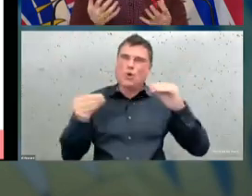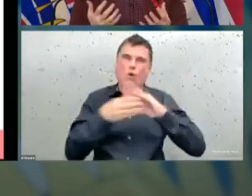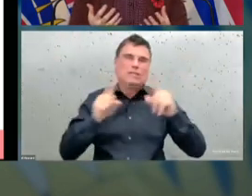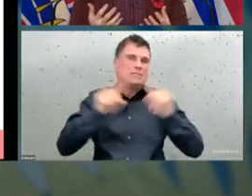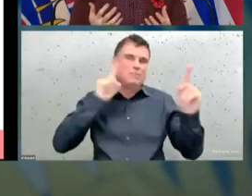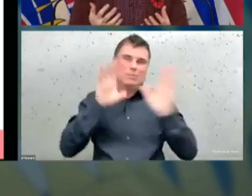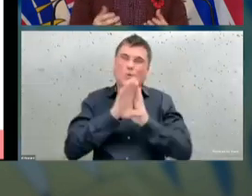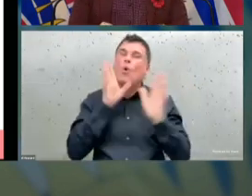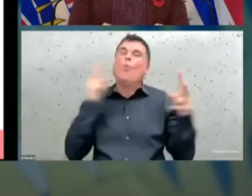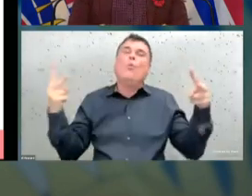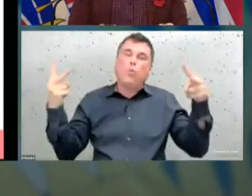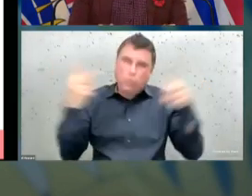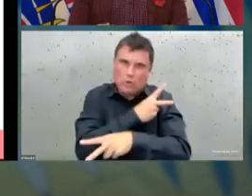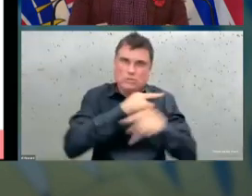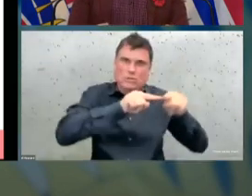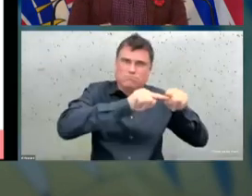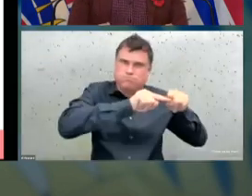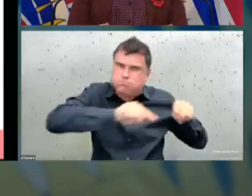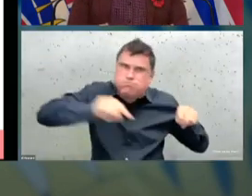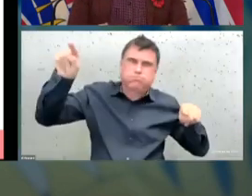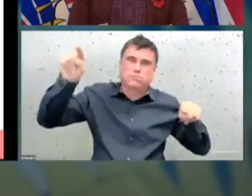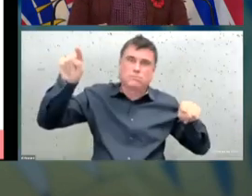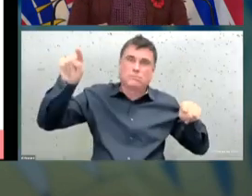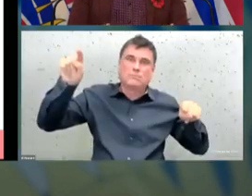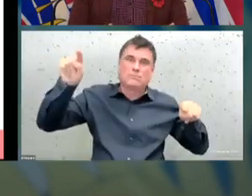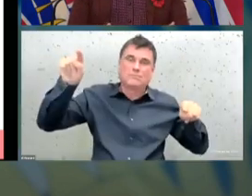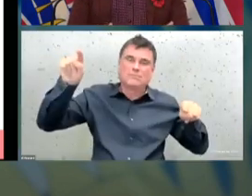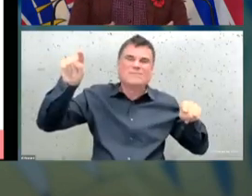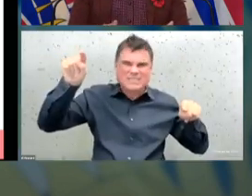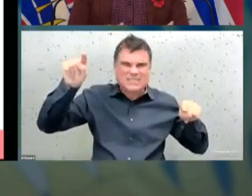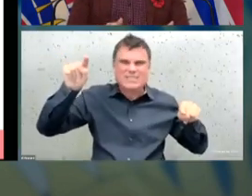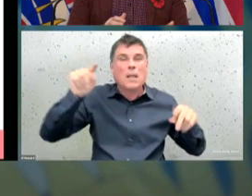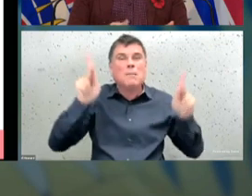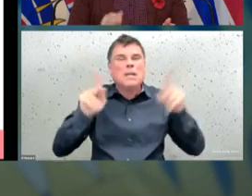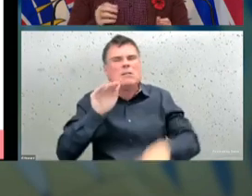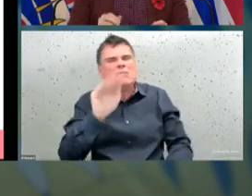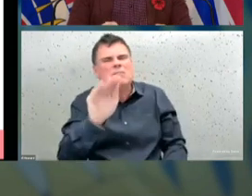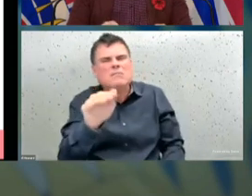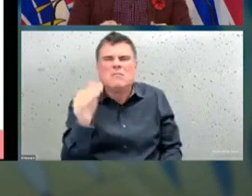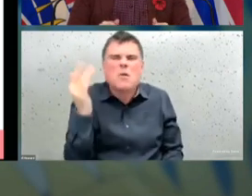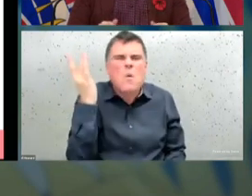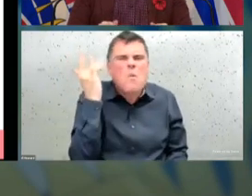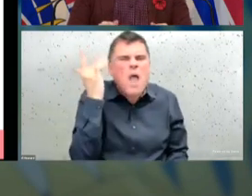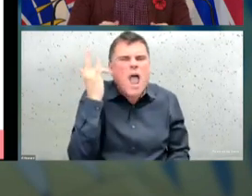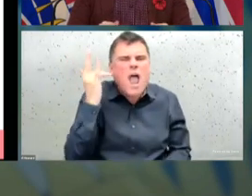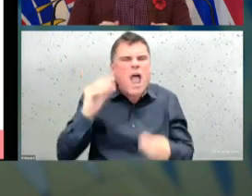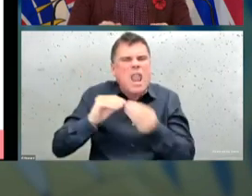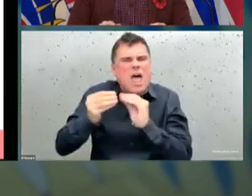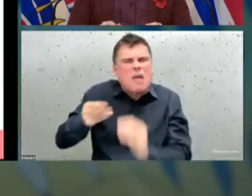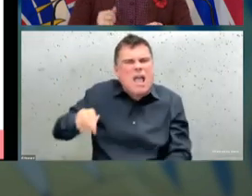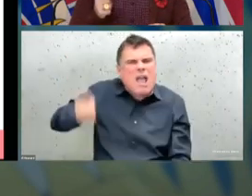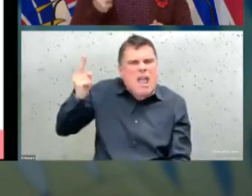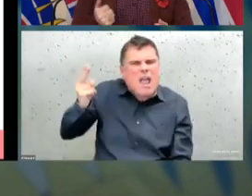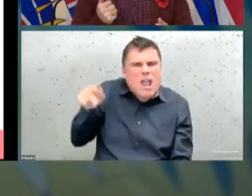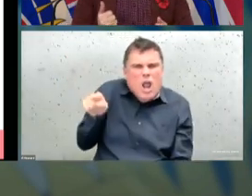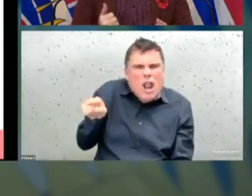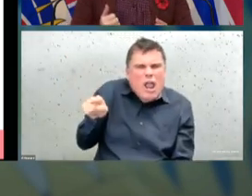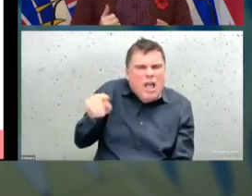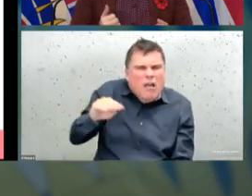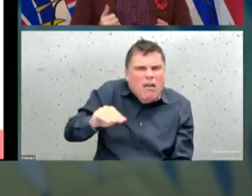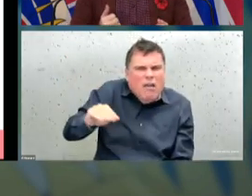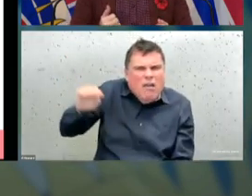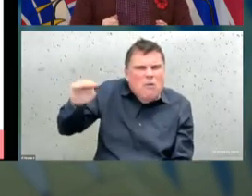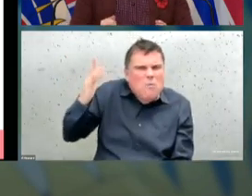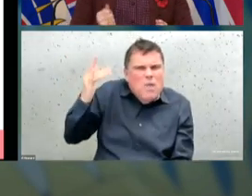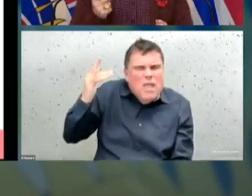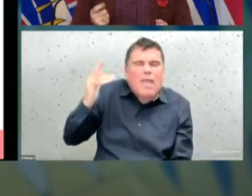cases in transmission? And part of the answer is the strain of the virus that's circulating right now is that much more